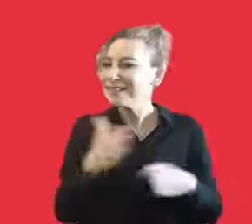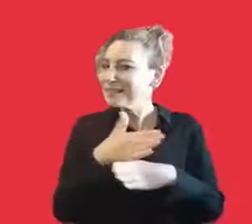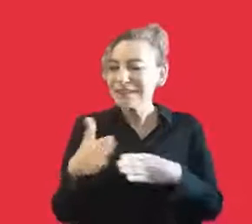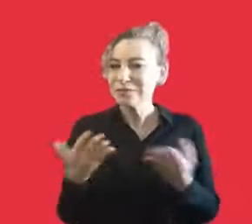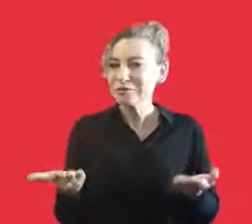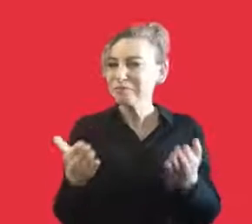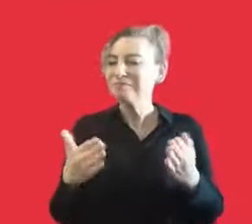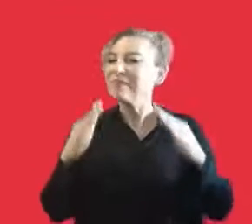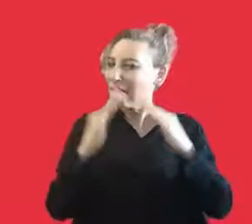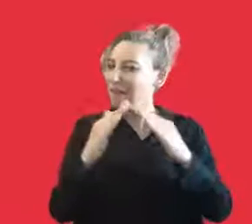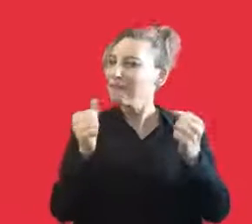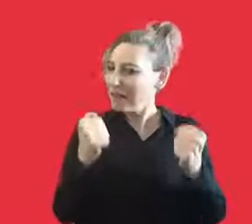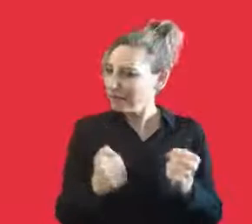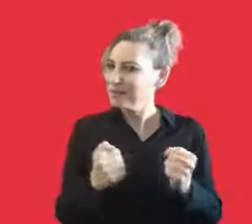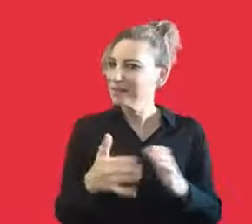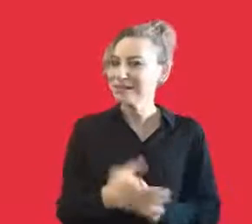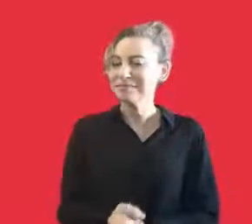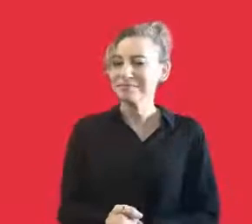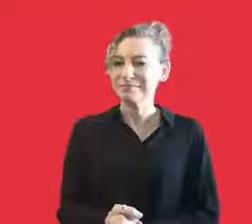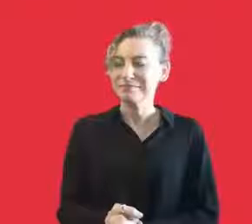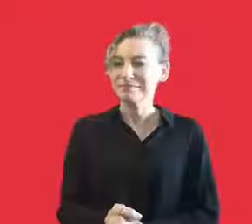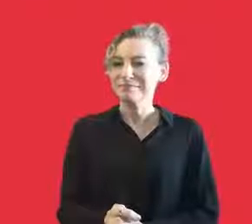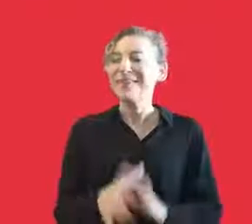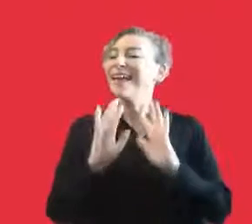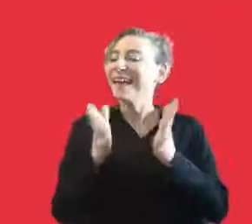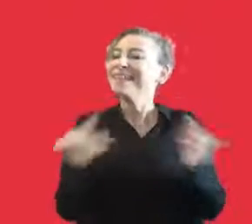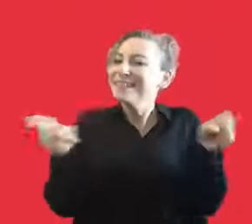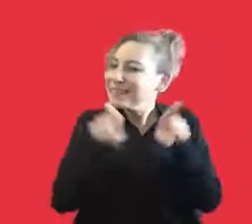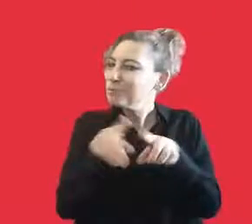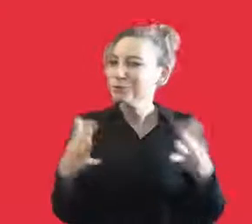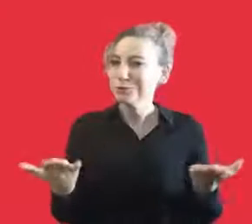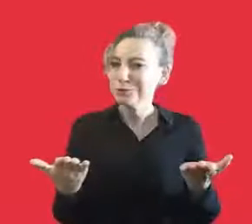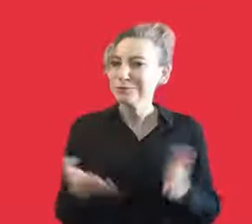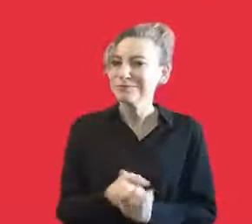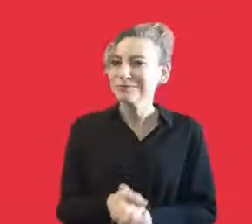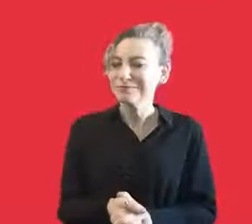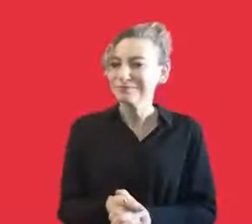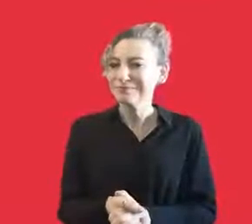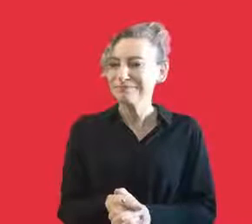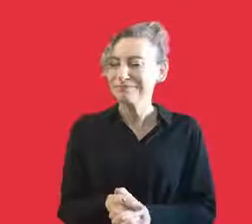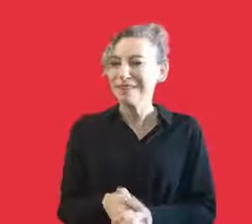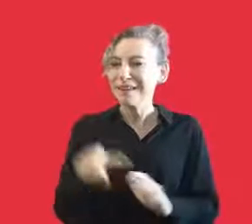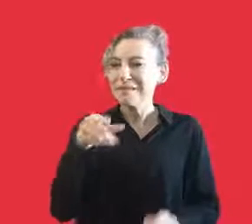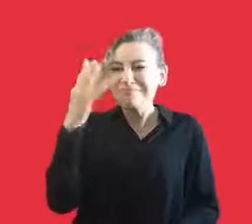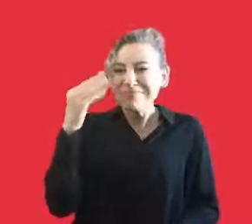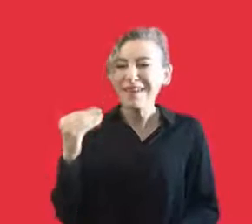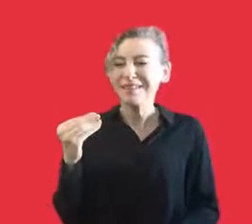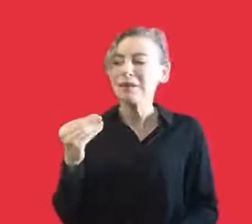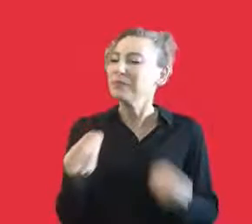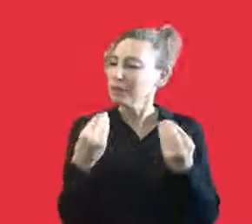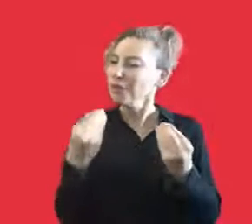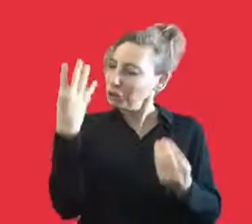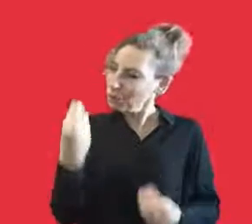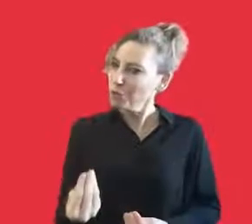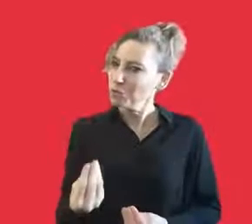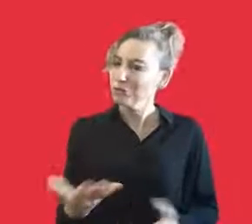This is the first weekend that we are in lockdown and we are gathering in a very nice organization. Well, yes, in a sense it